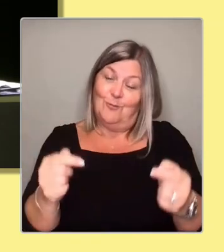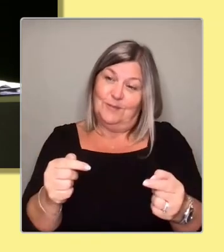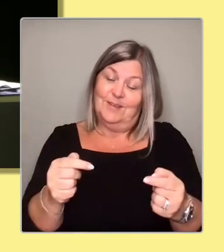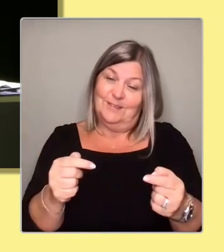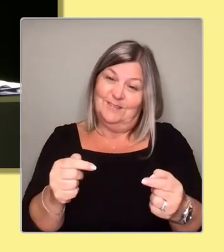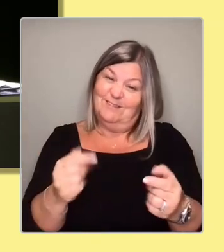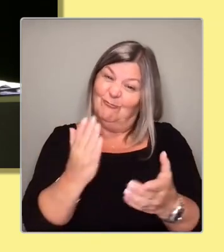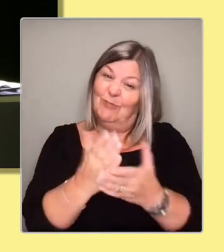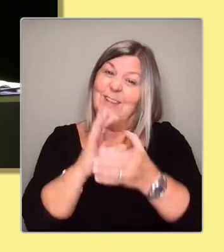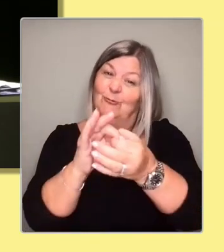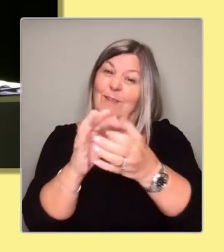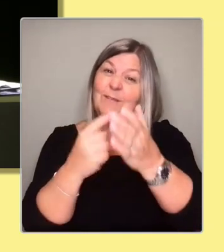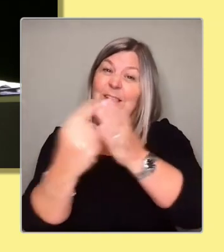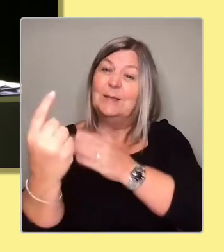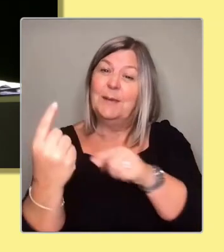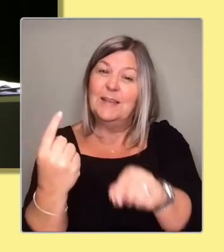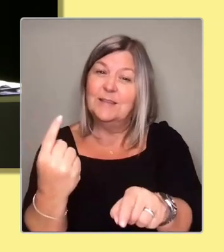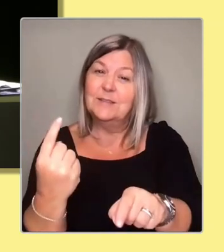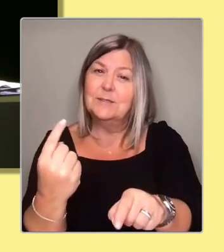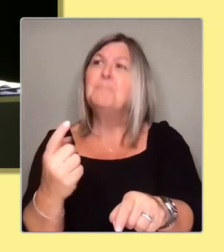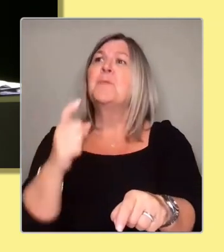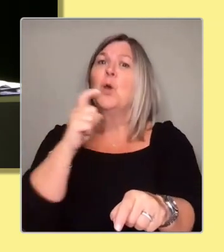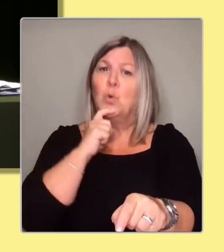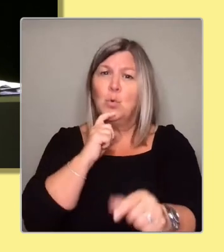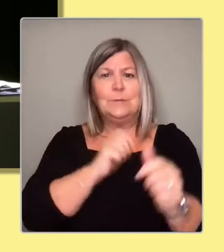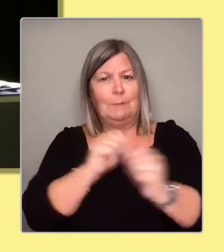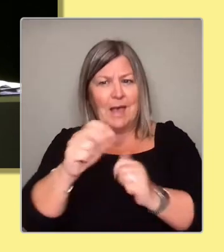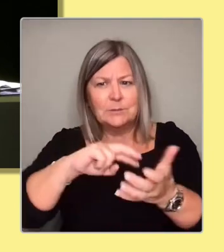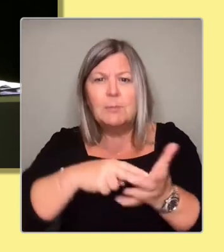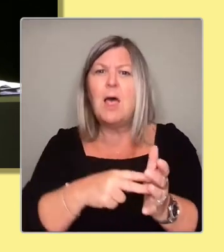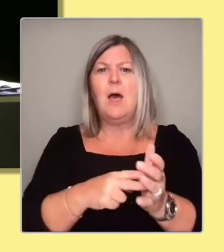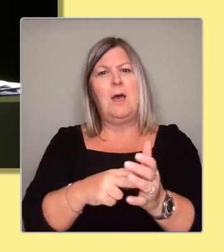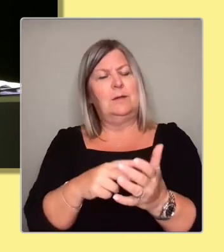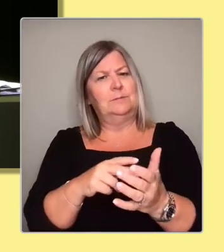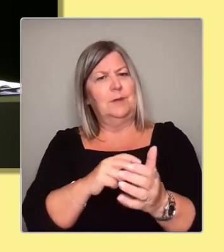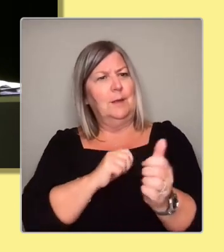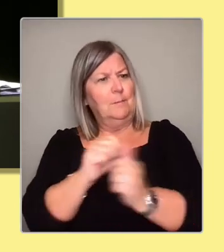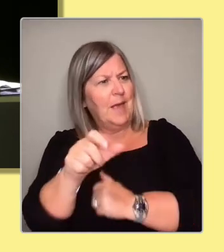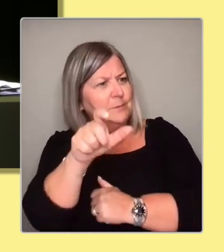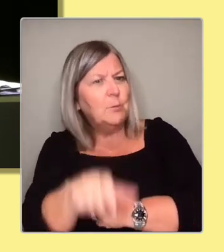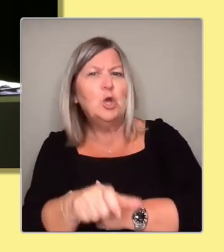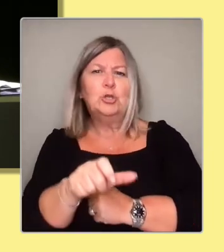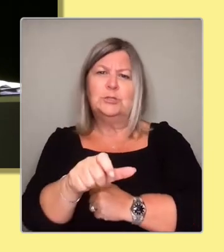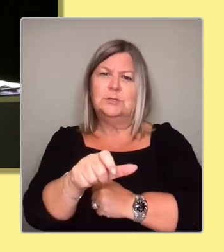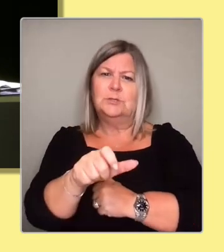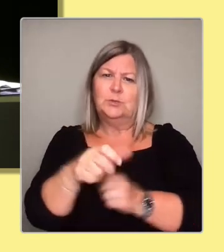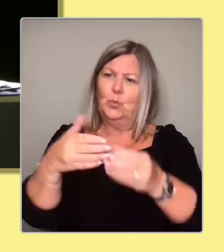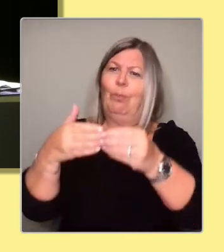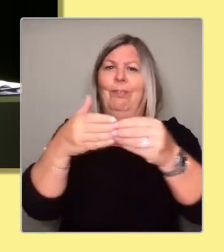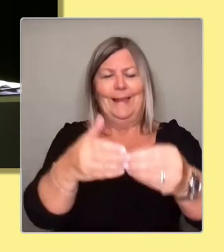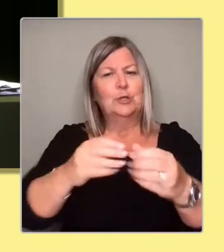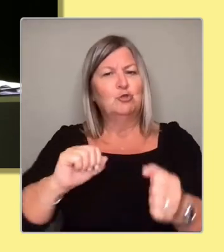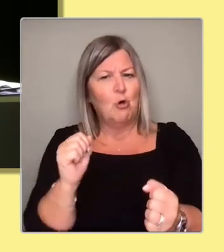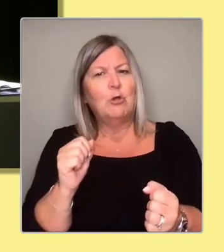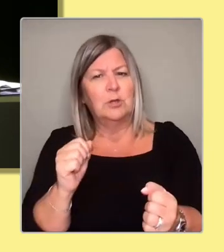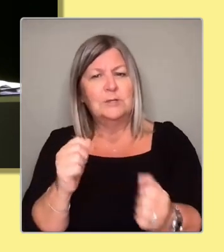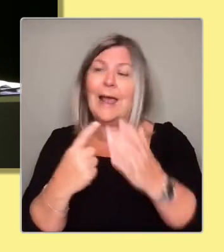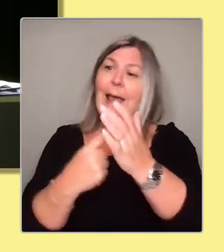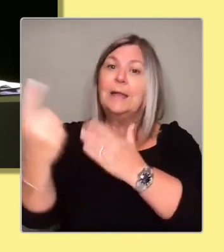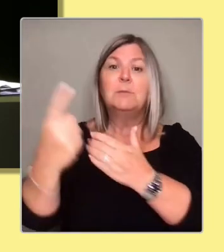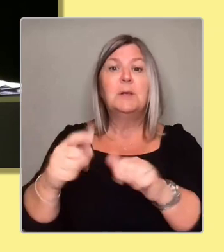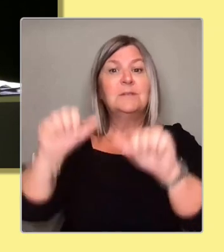get us to independence. And independence is not an end in and of itself. Independence is about the end